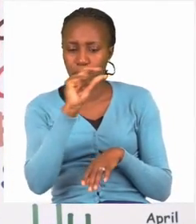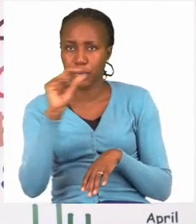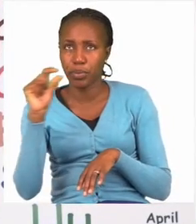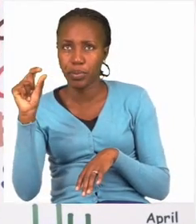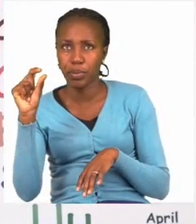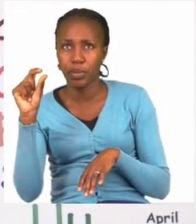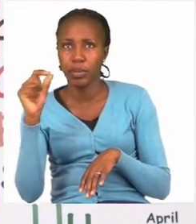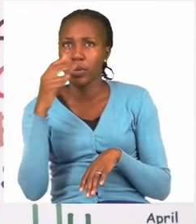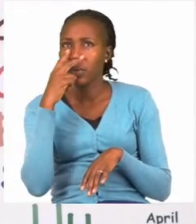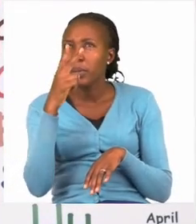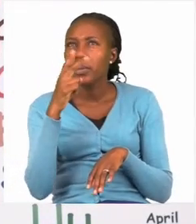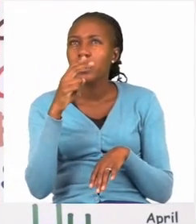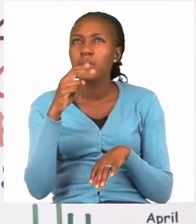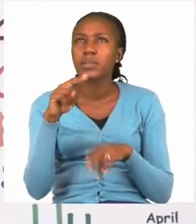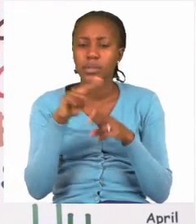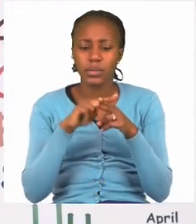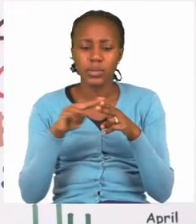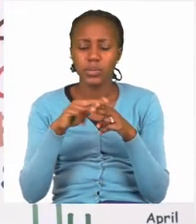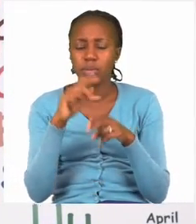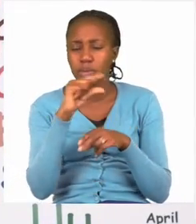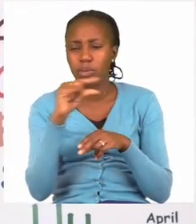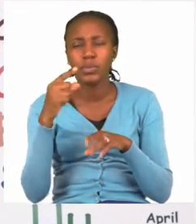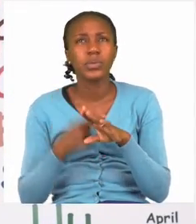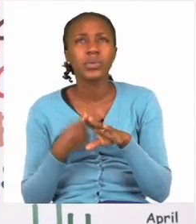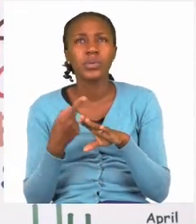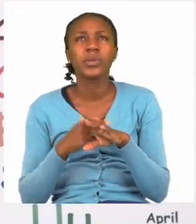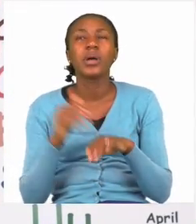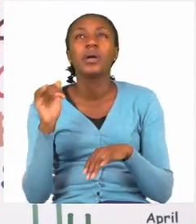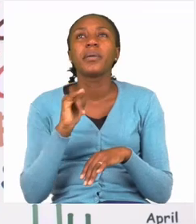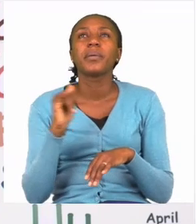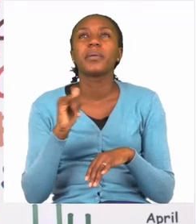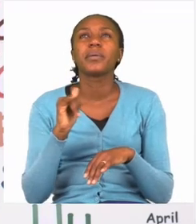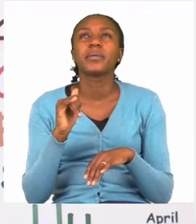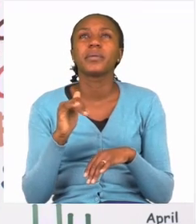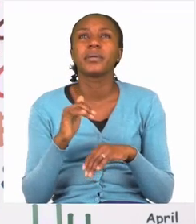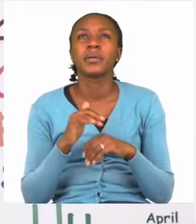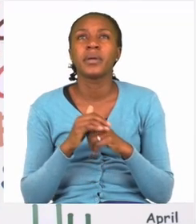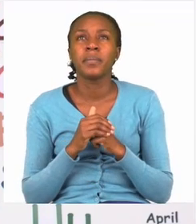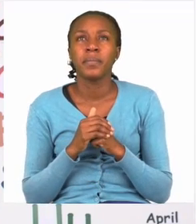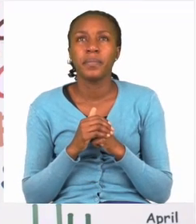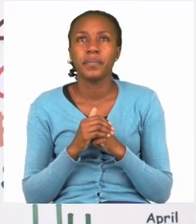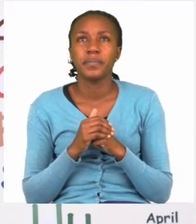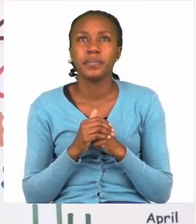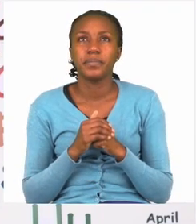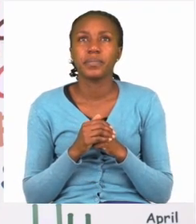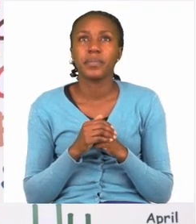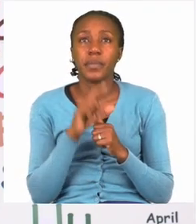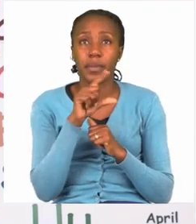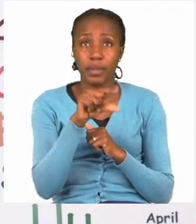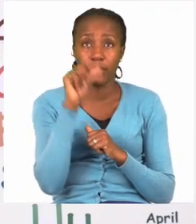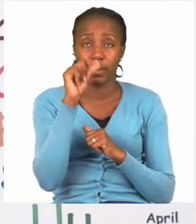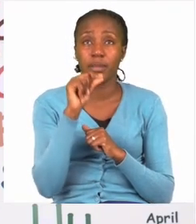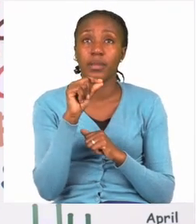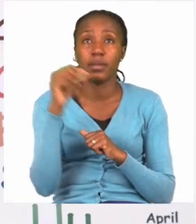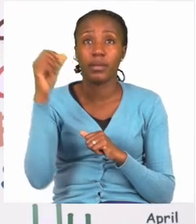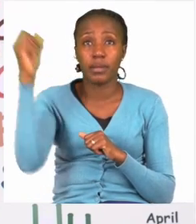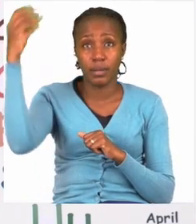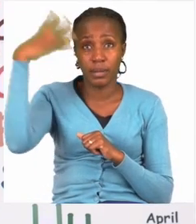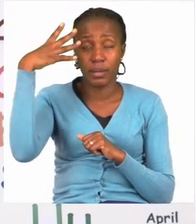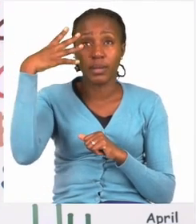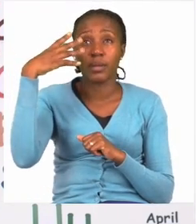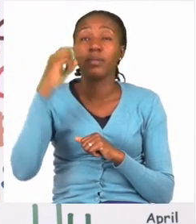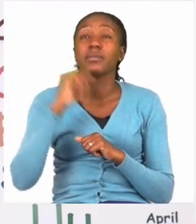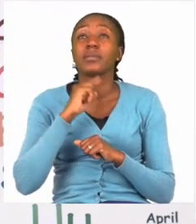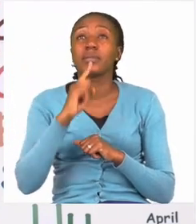we have to find the sight word in this one sentence. This sentence reads, the sun is yellow.